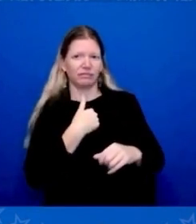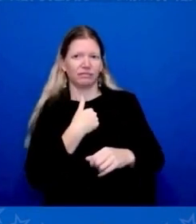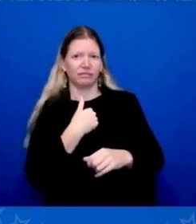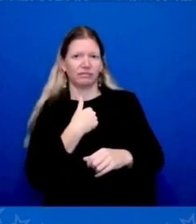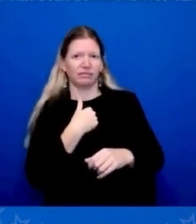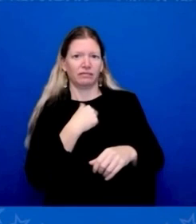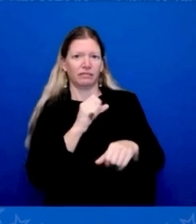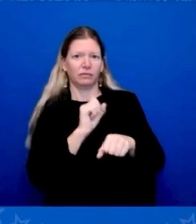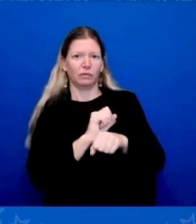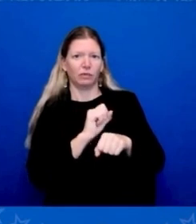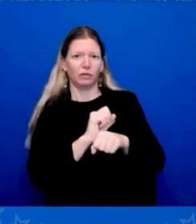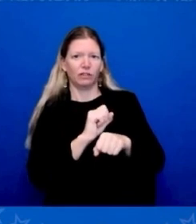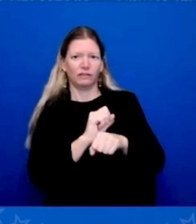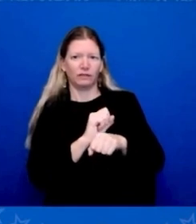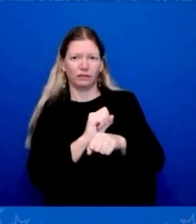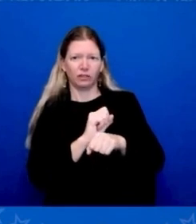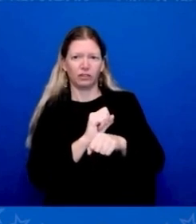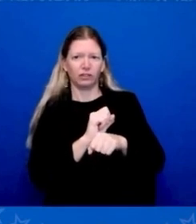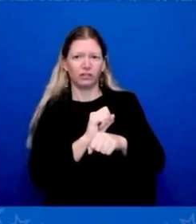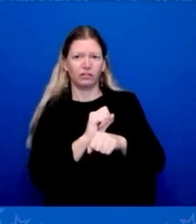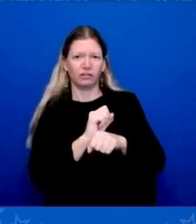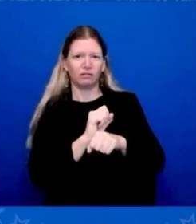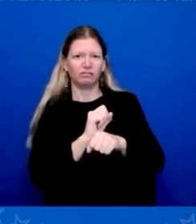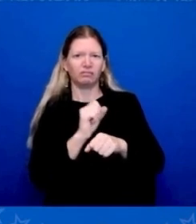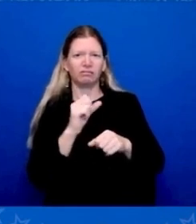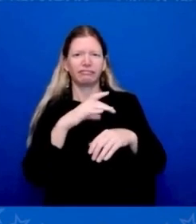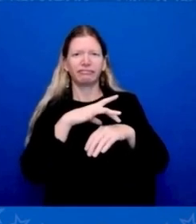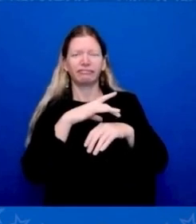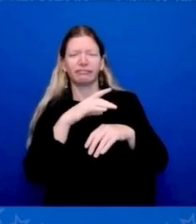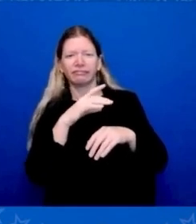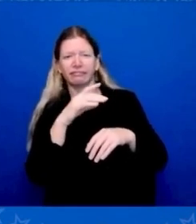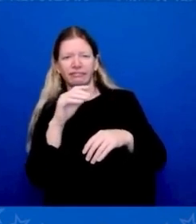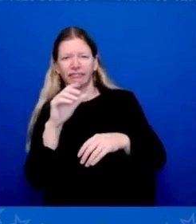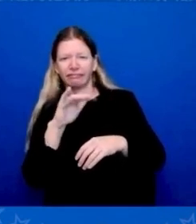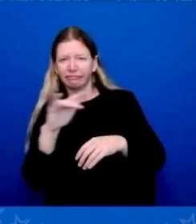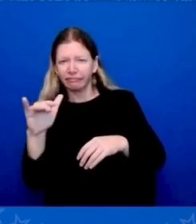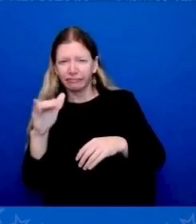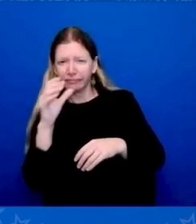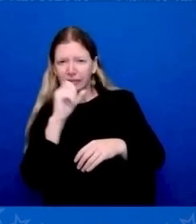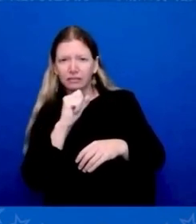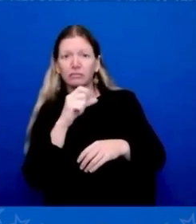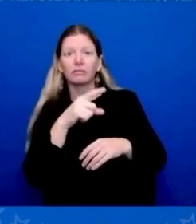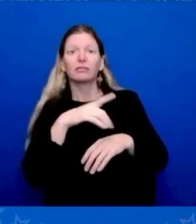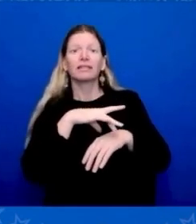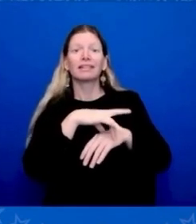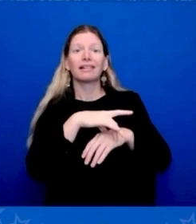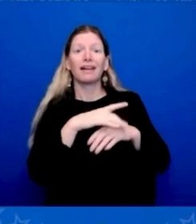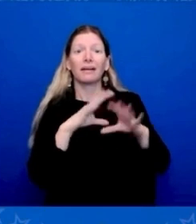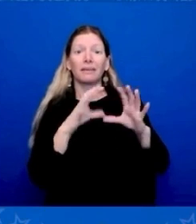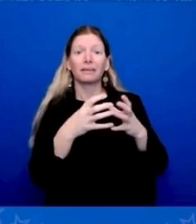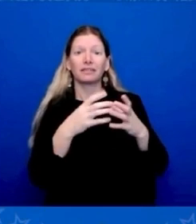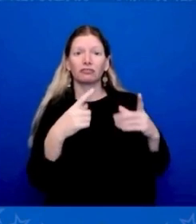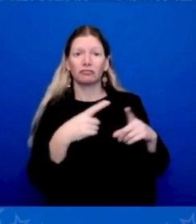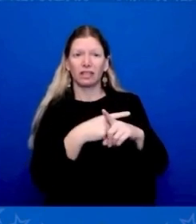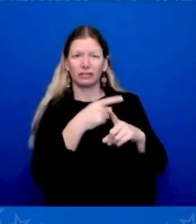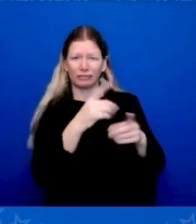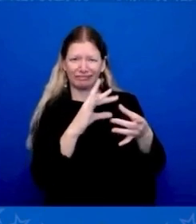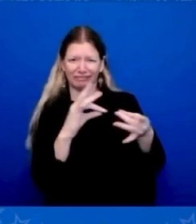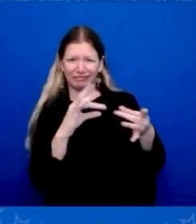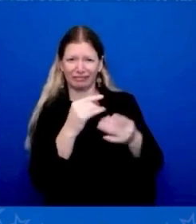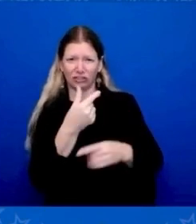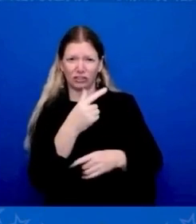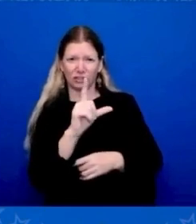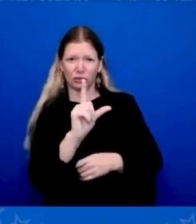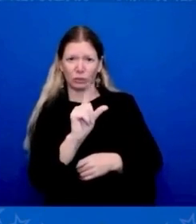You just mentioned the G20. Just this week, the United States warned that if there is no phasing out of fossil fuels, it won't be